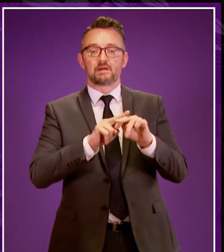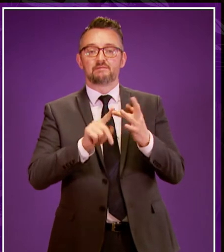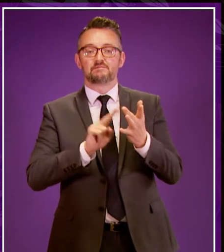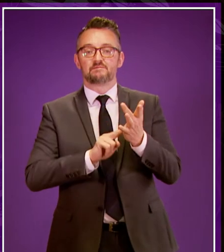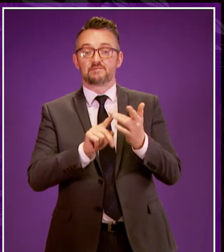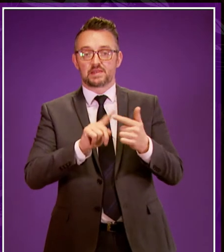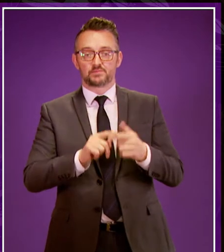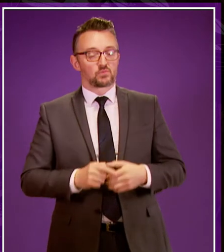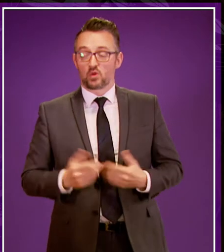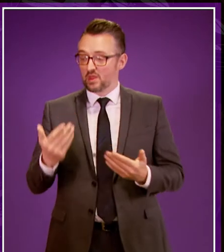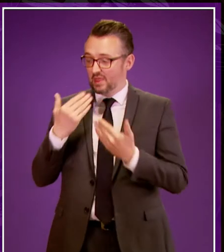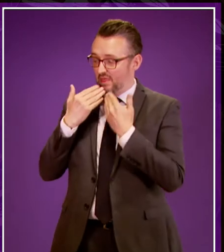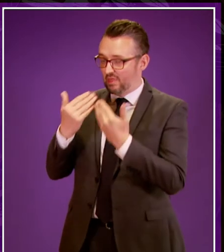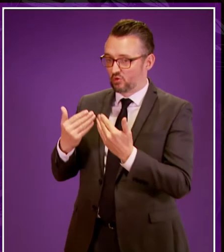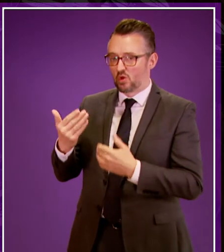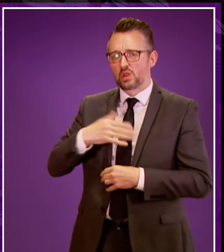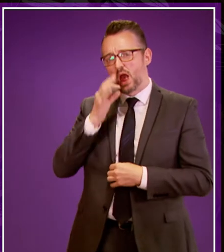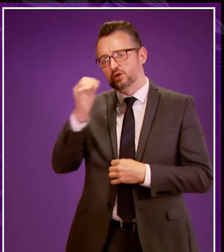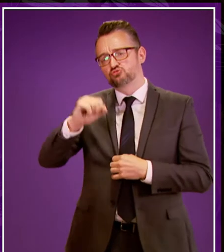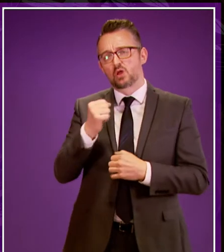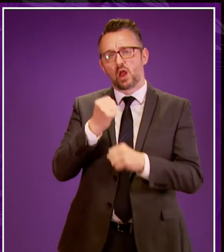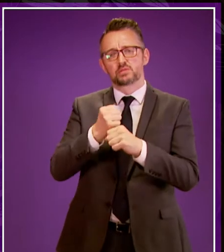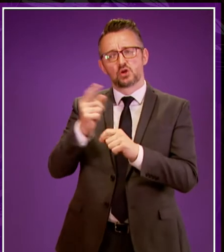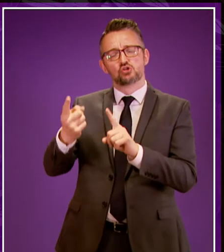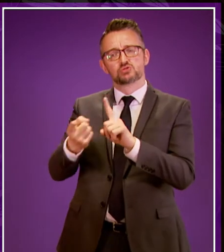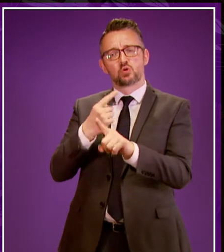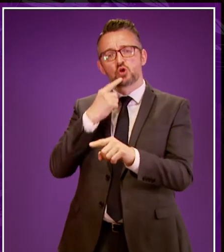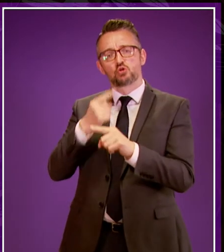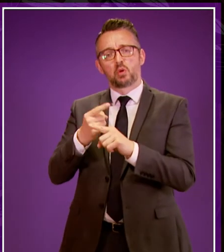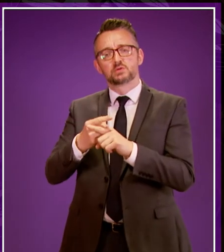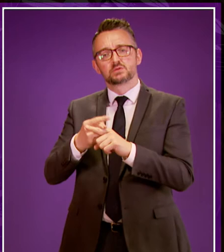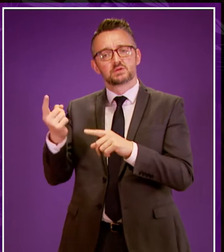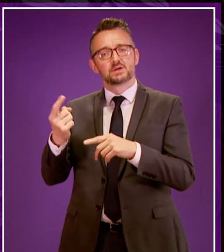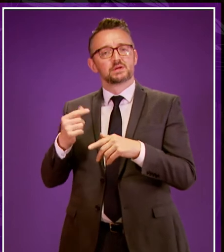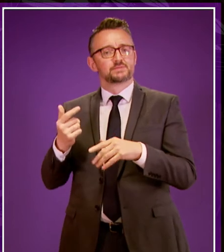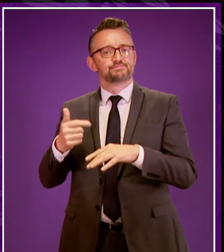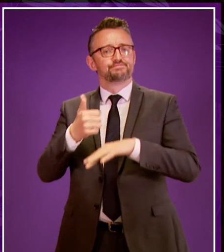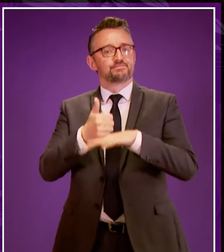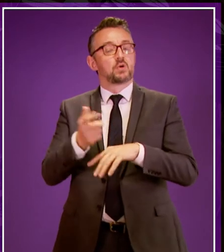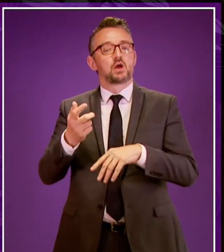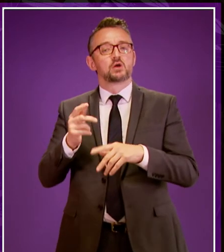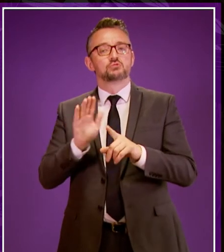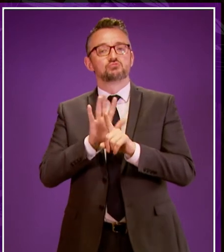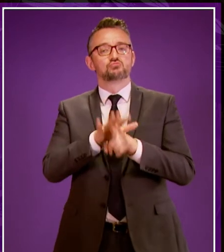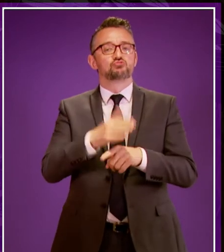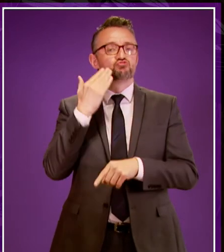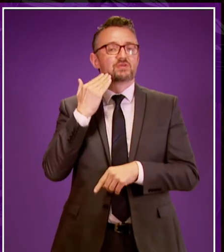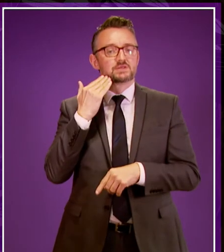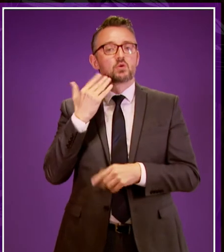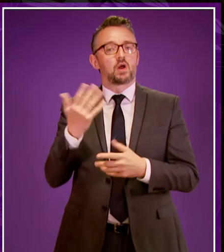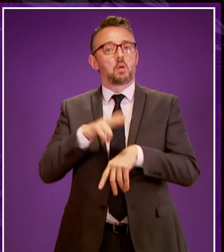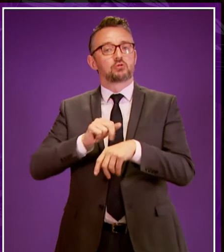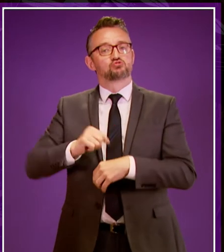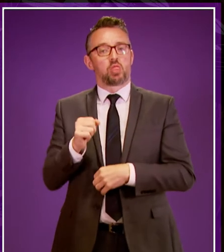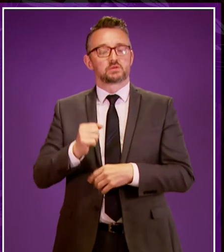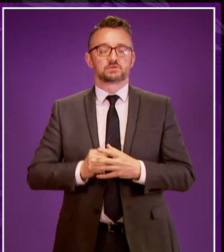Thank you Poseidon officer. To ask the Scottish Government what its response is to reports of institutional racism in Police Scotland. Cabinet Secretary